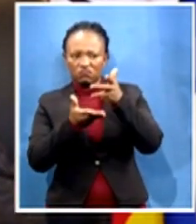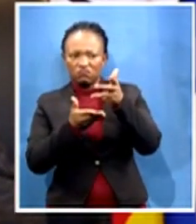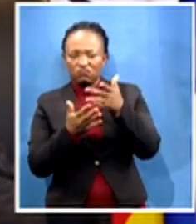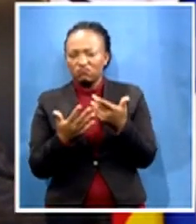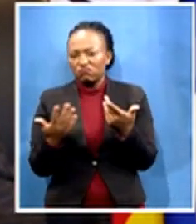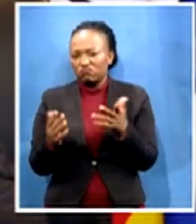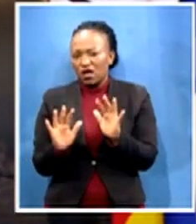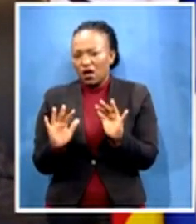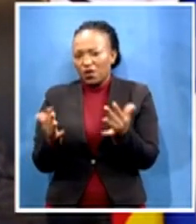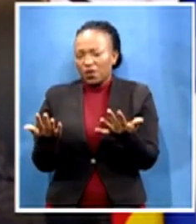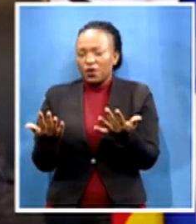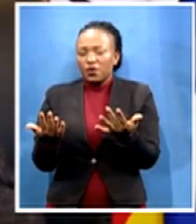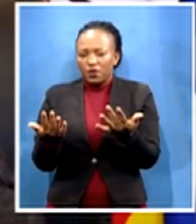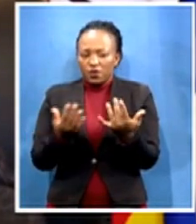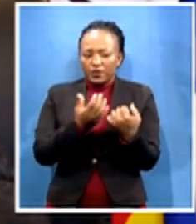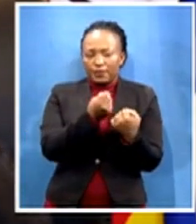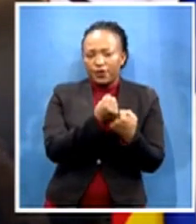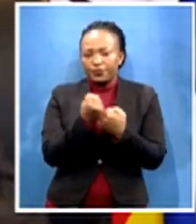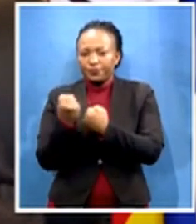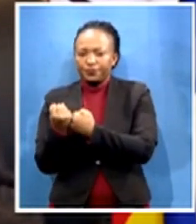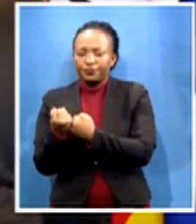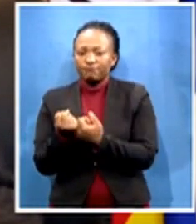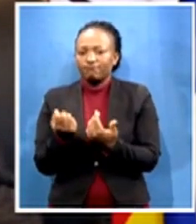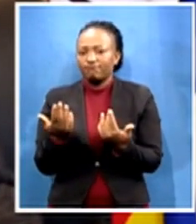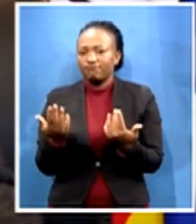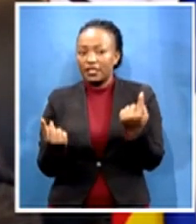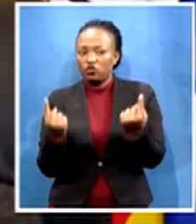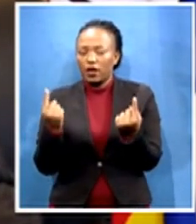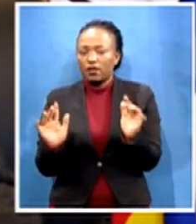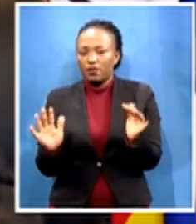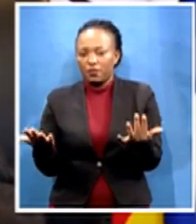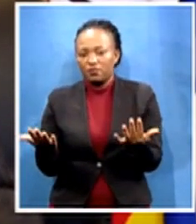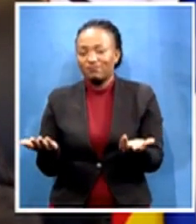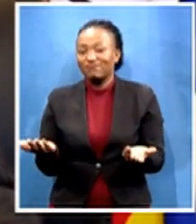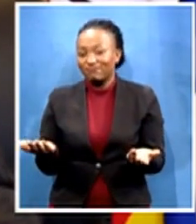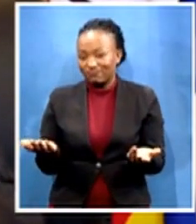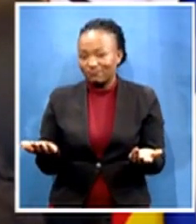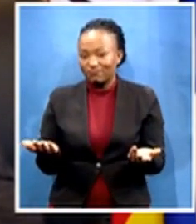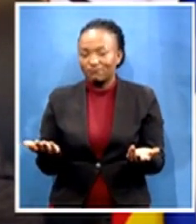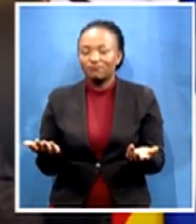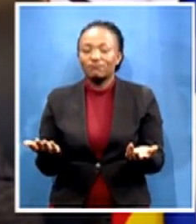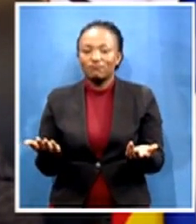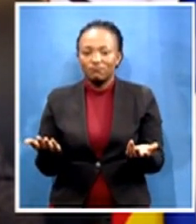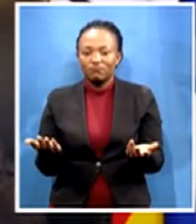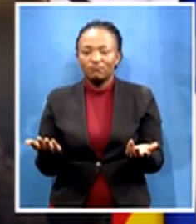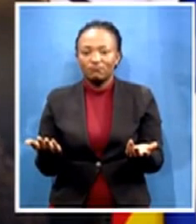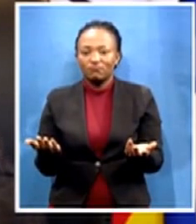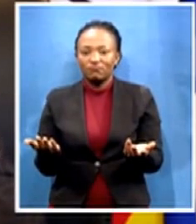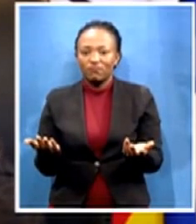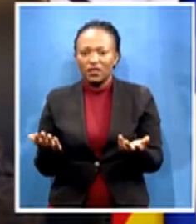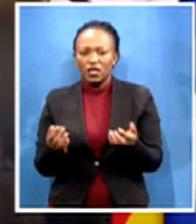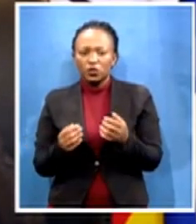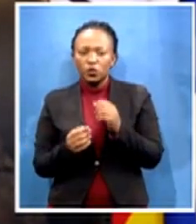one another, and how we can be innovative and make sure that